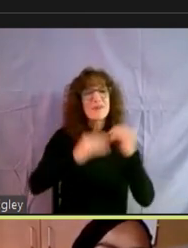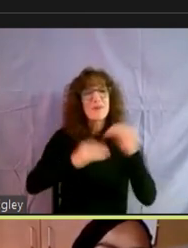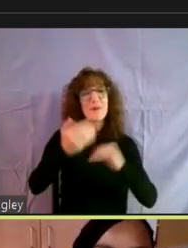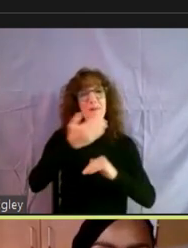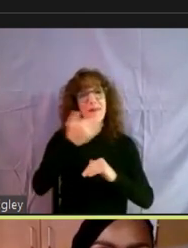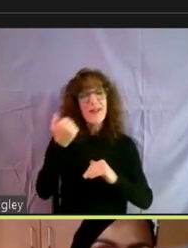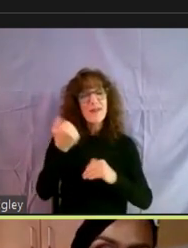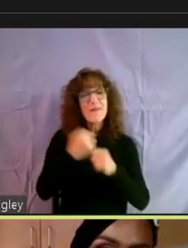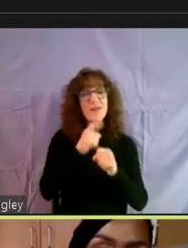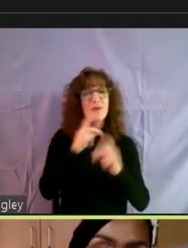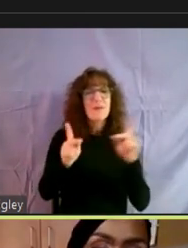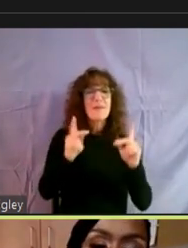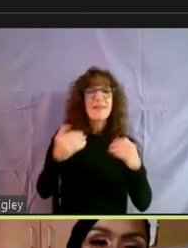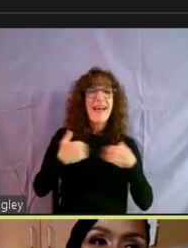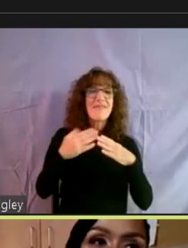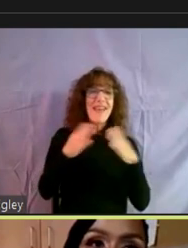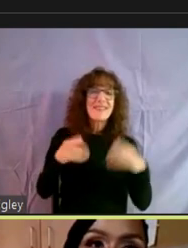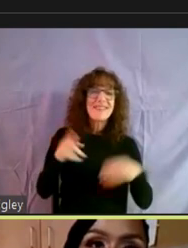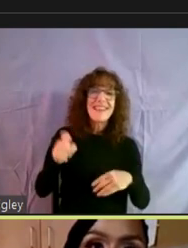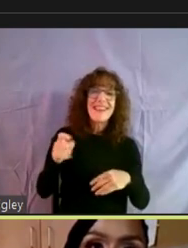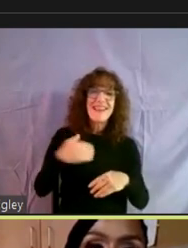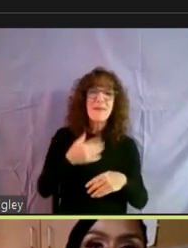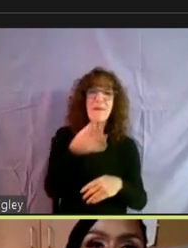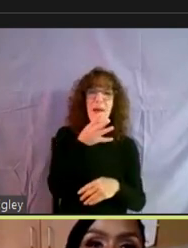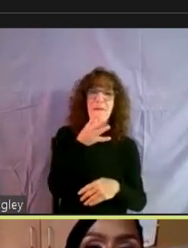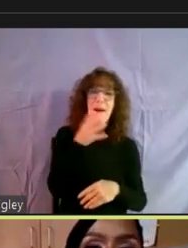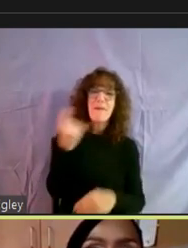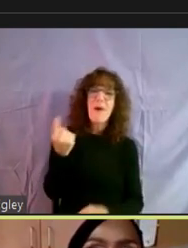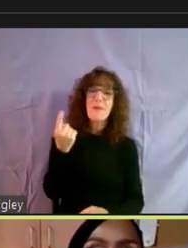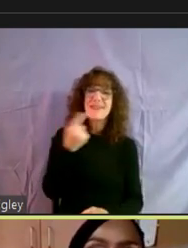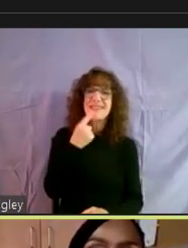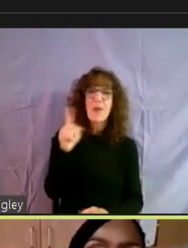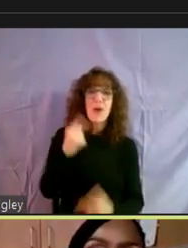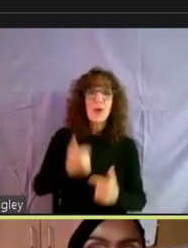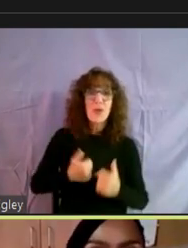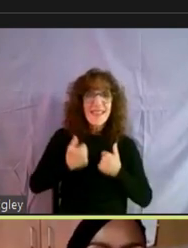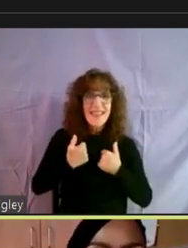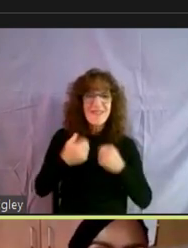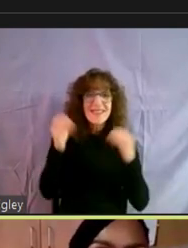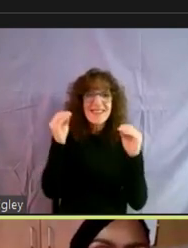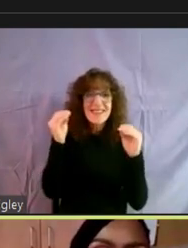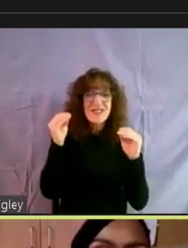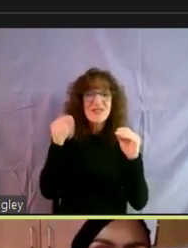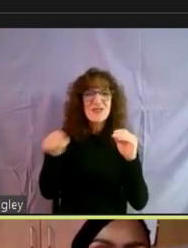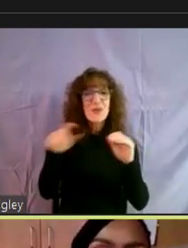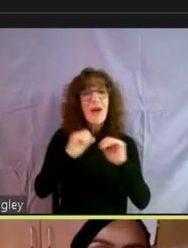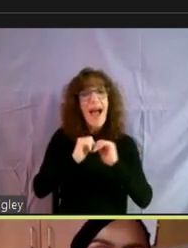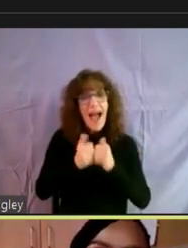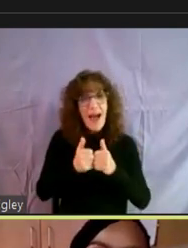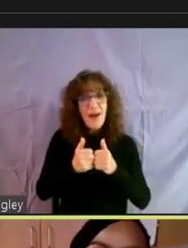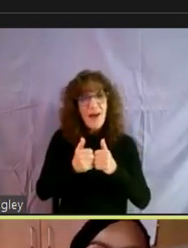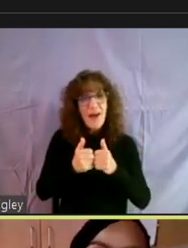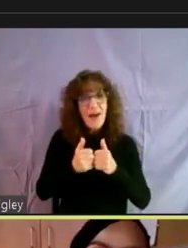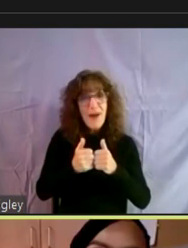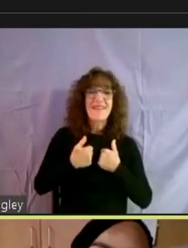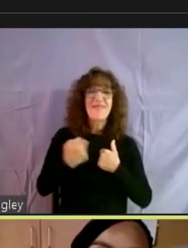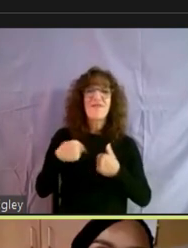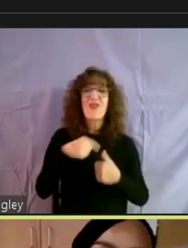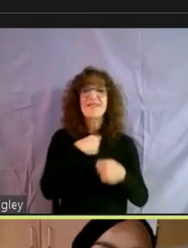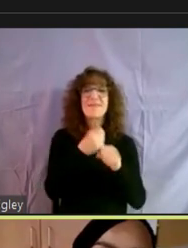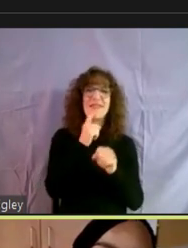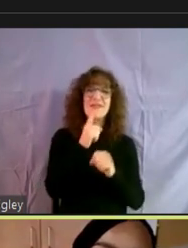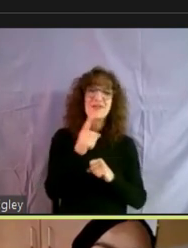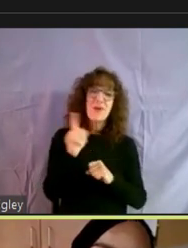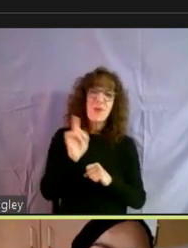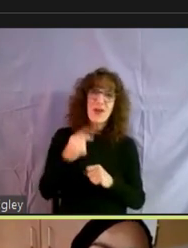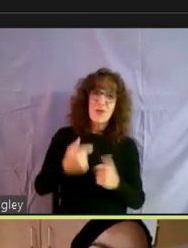you have the housing that they need. Um, my mom always says that where you live, you know, teaches you how to live. And so for us, making sure that